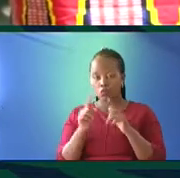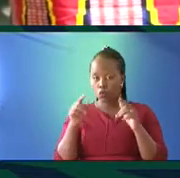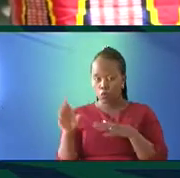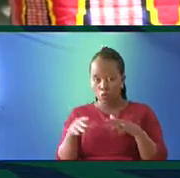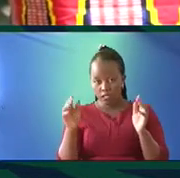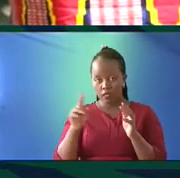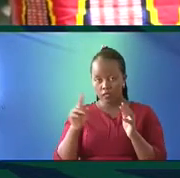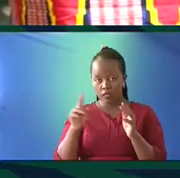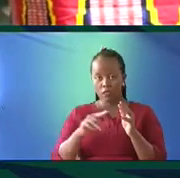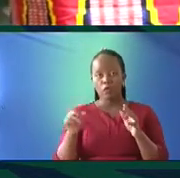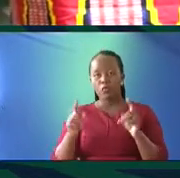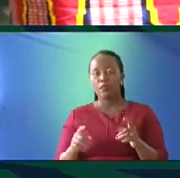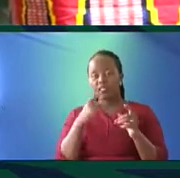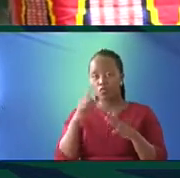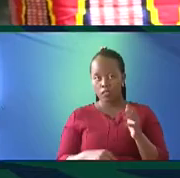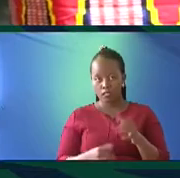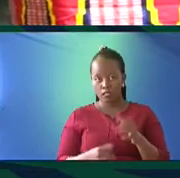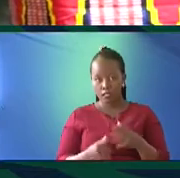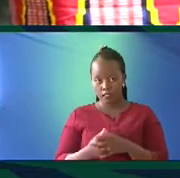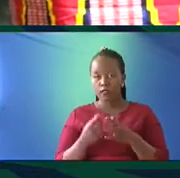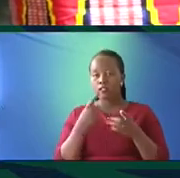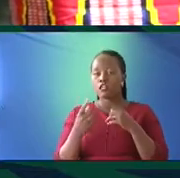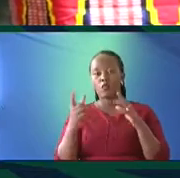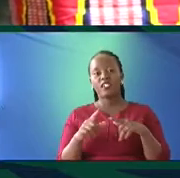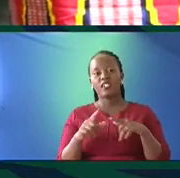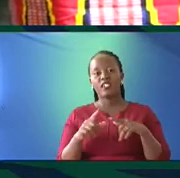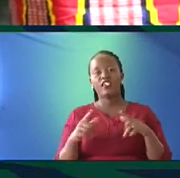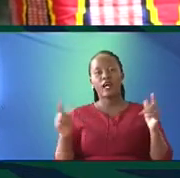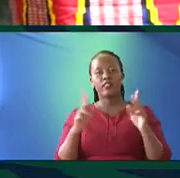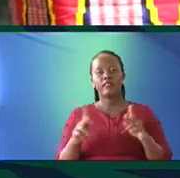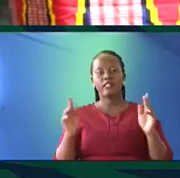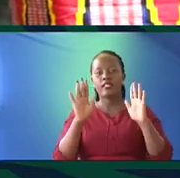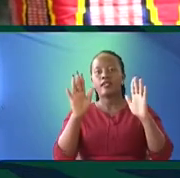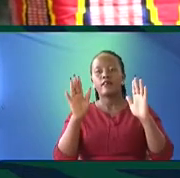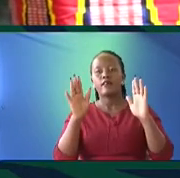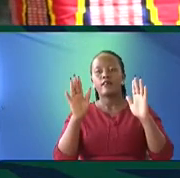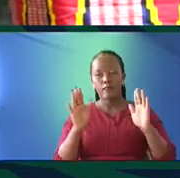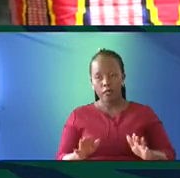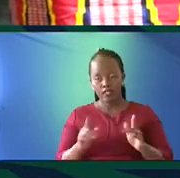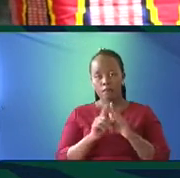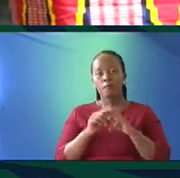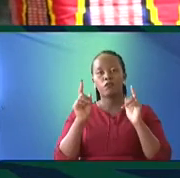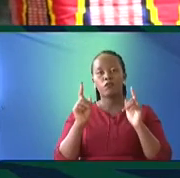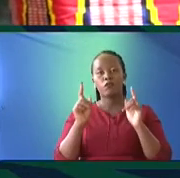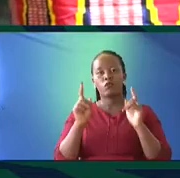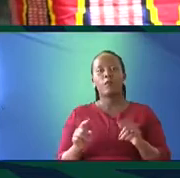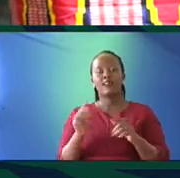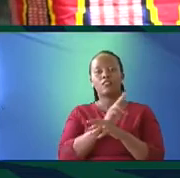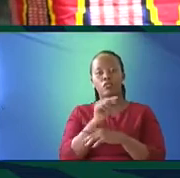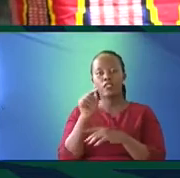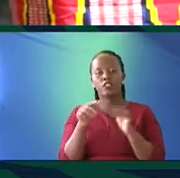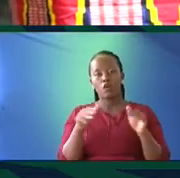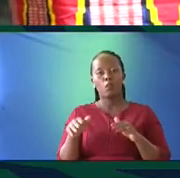same way, we need to say that spoken language is as valuable as the written language. And we must make use, therefore, of